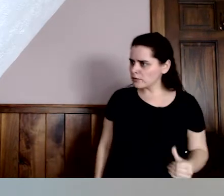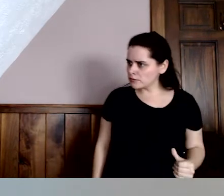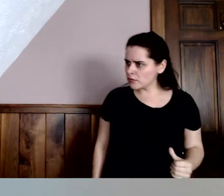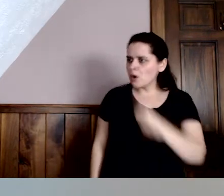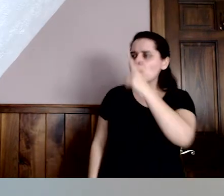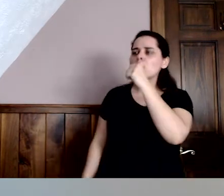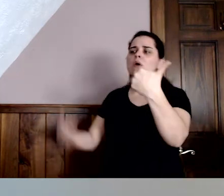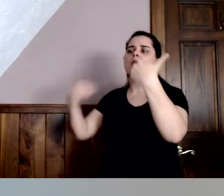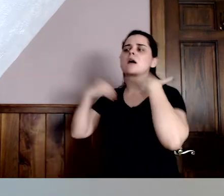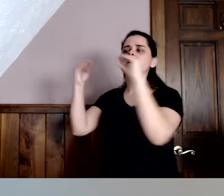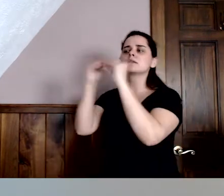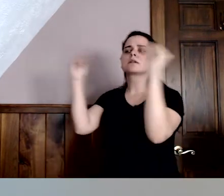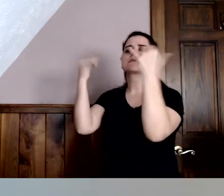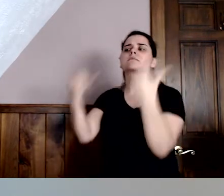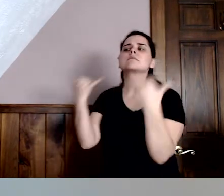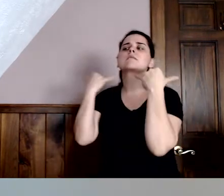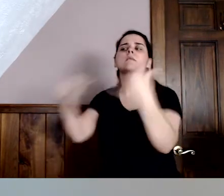Who has it now?